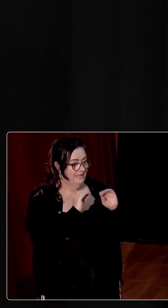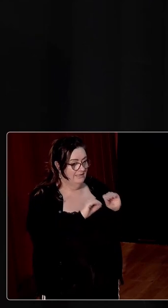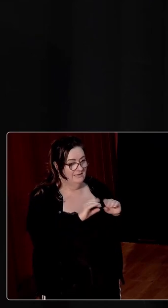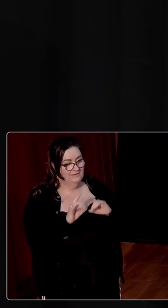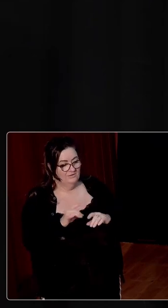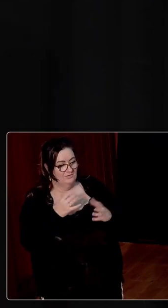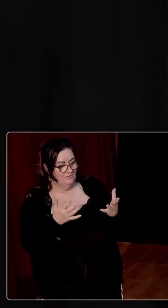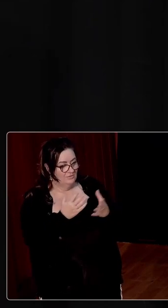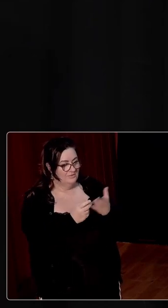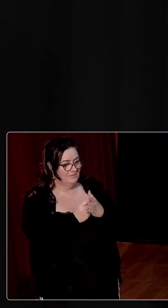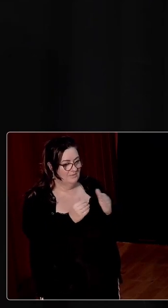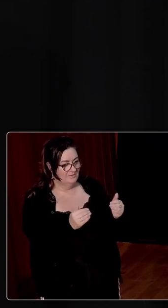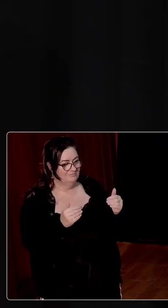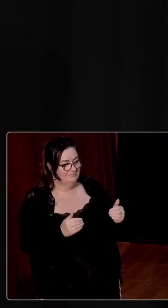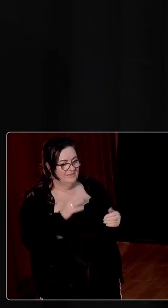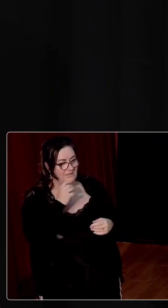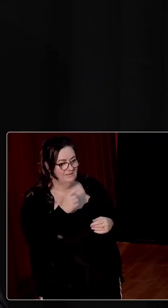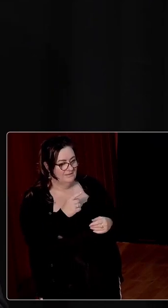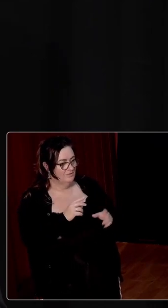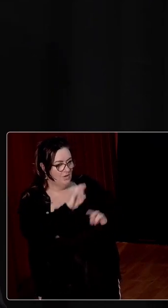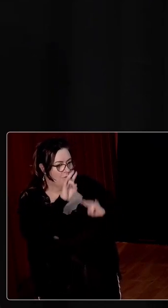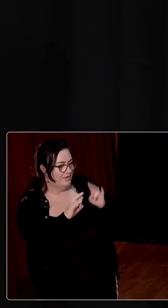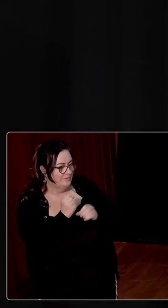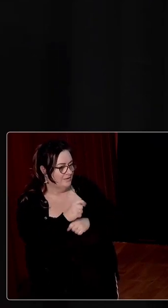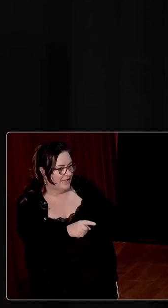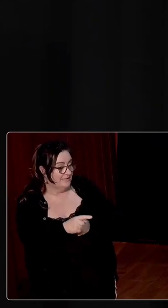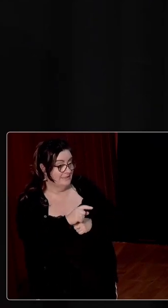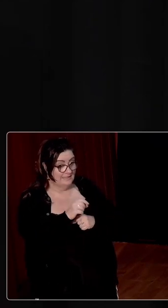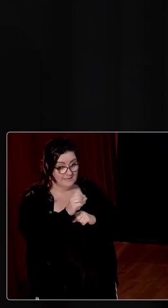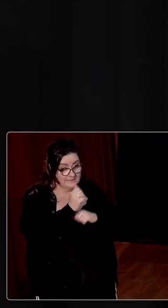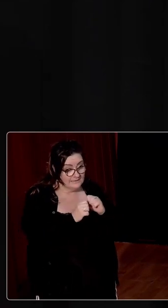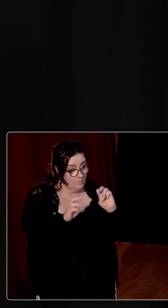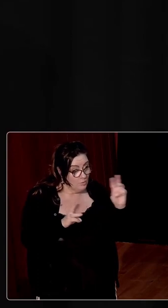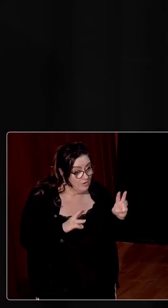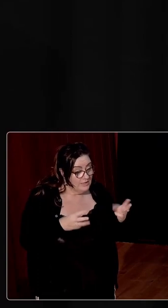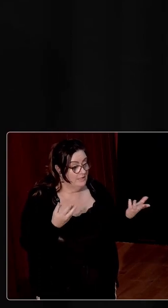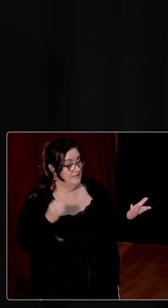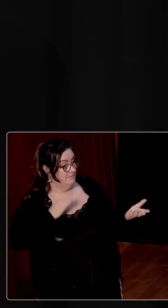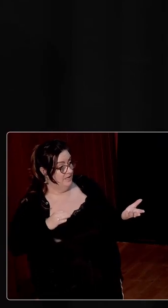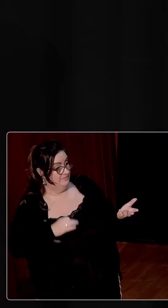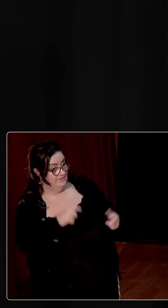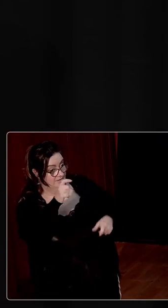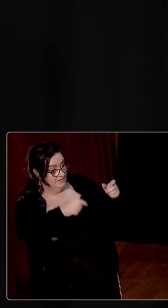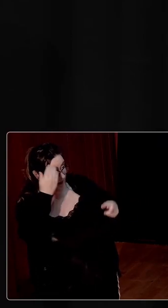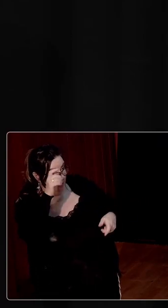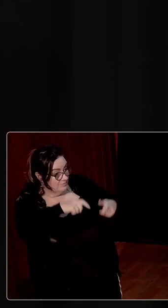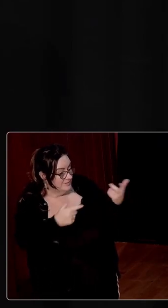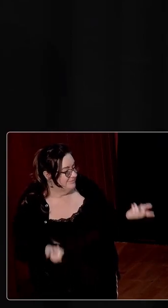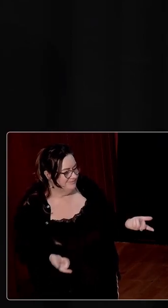arguably held back because there was no interrogation. Is the system working? Is it benefiting Irish citizens?